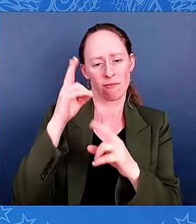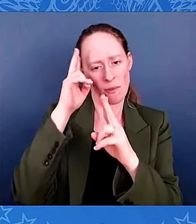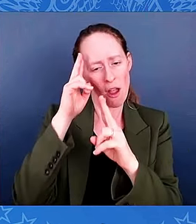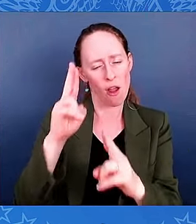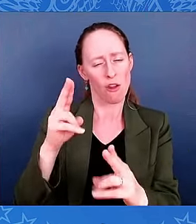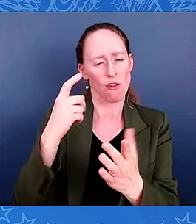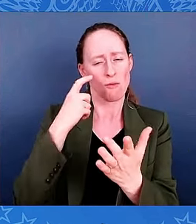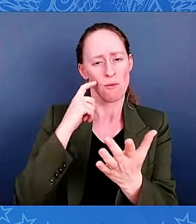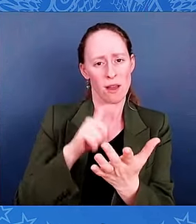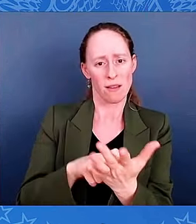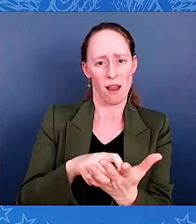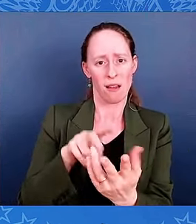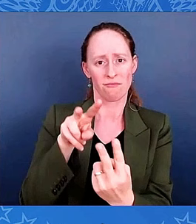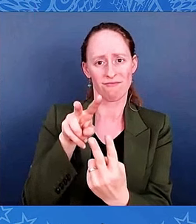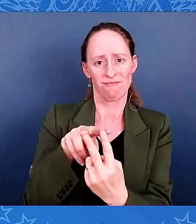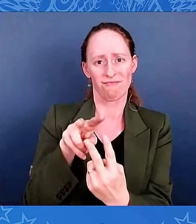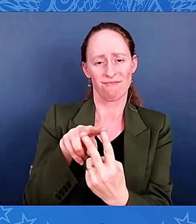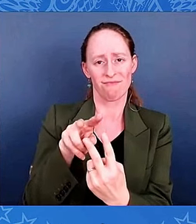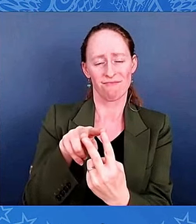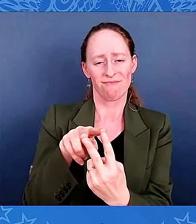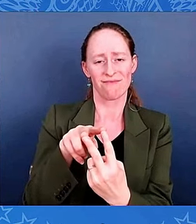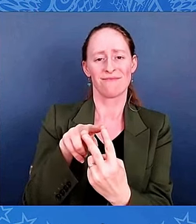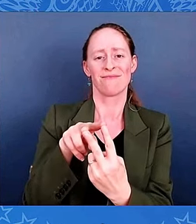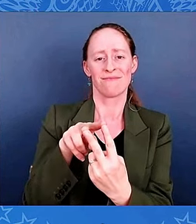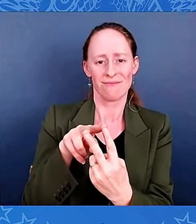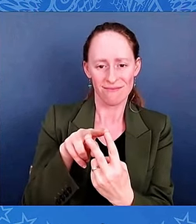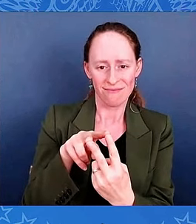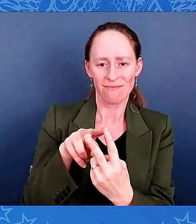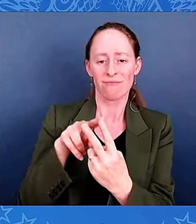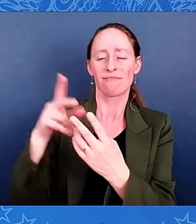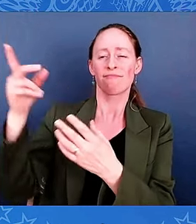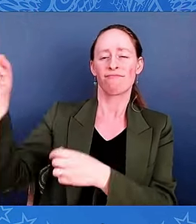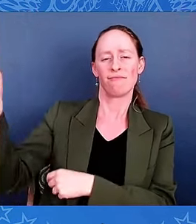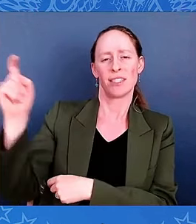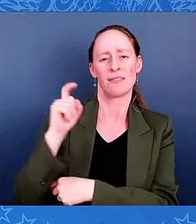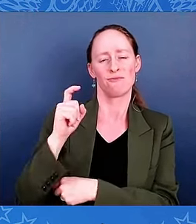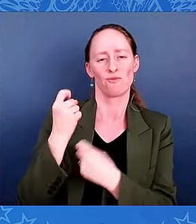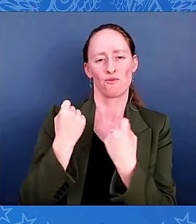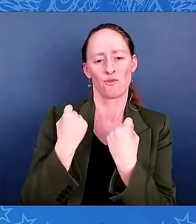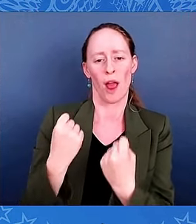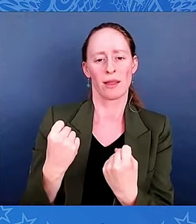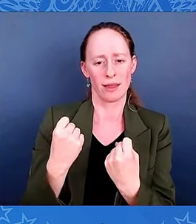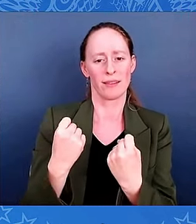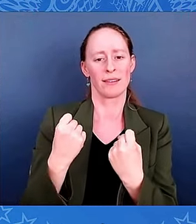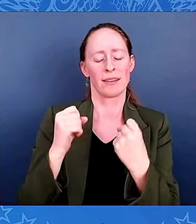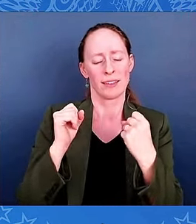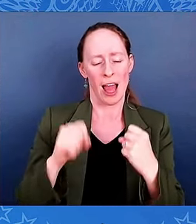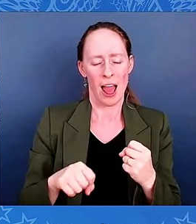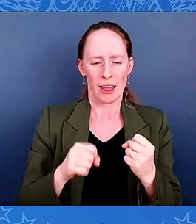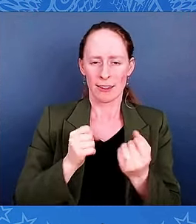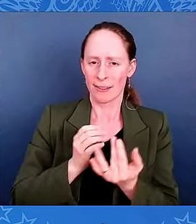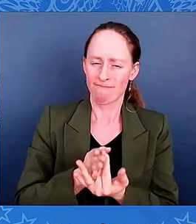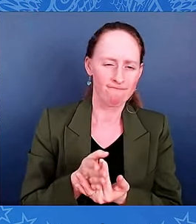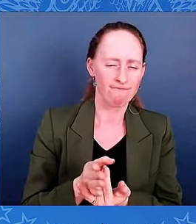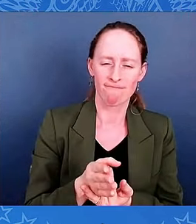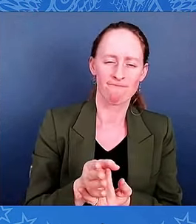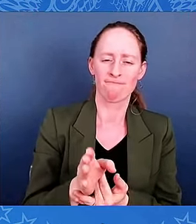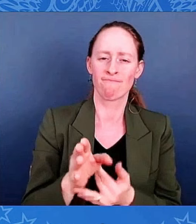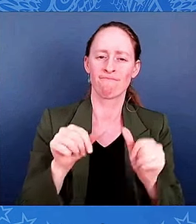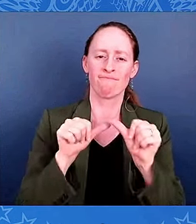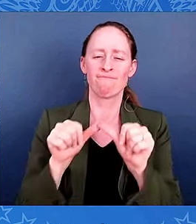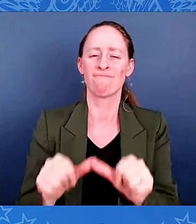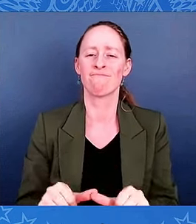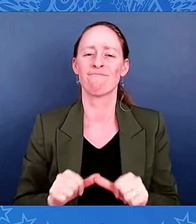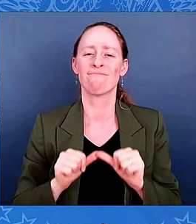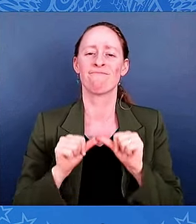strength to face our battles, courage to ride toward justice as these young men did on that great